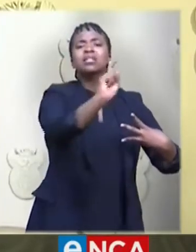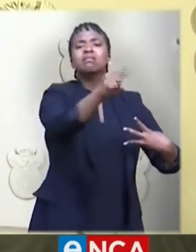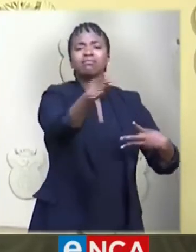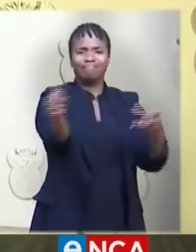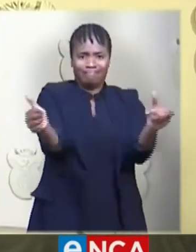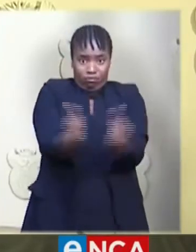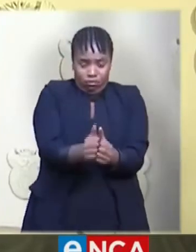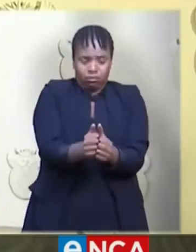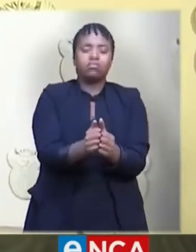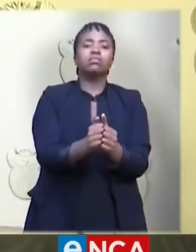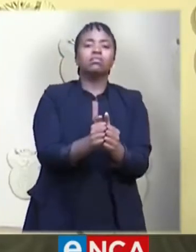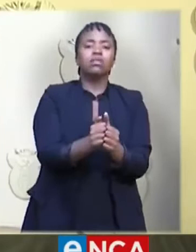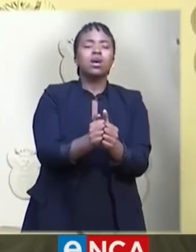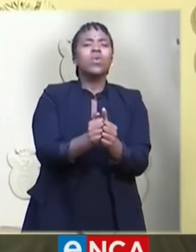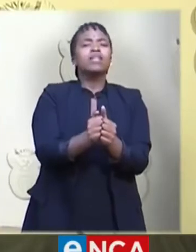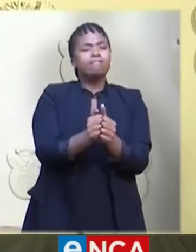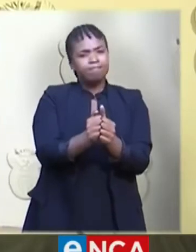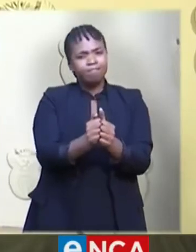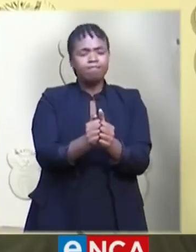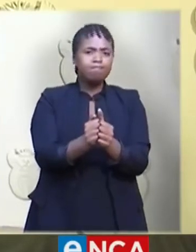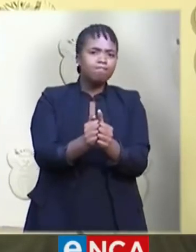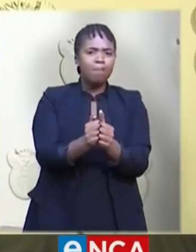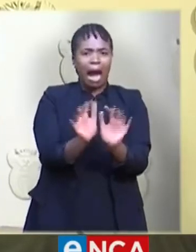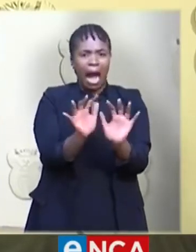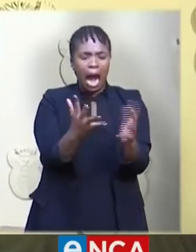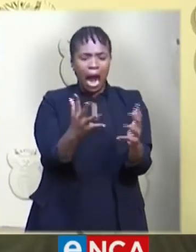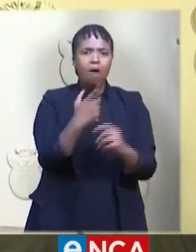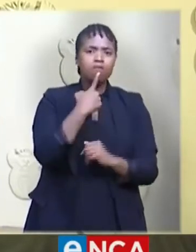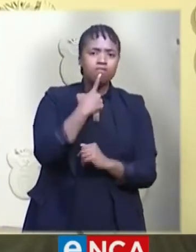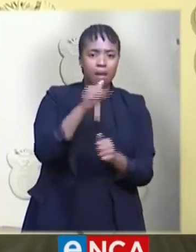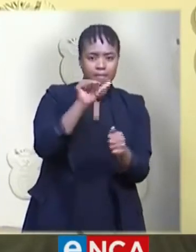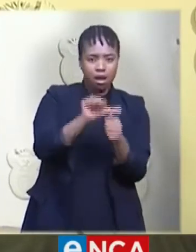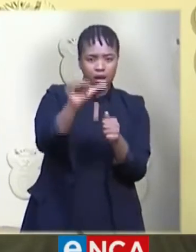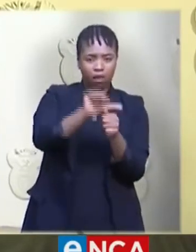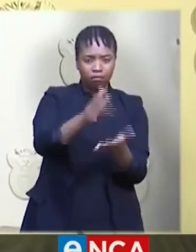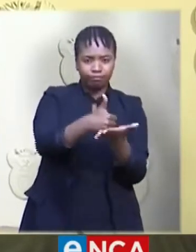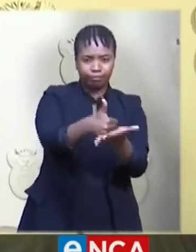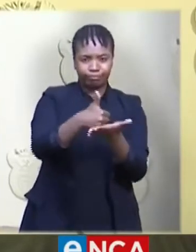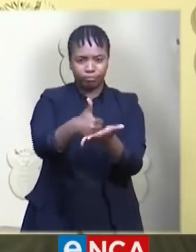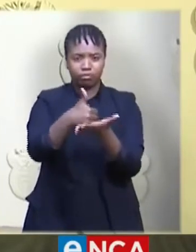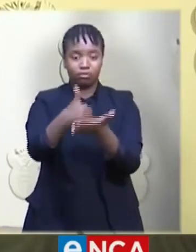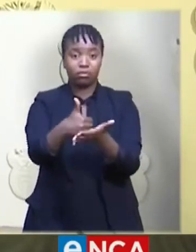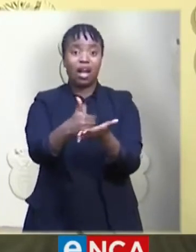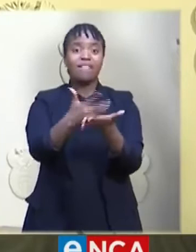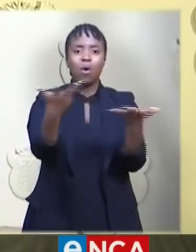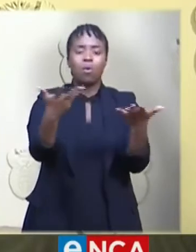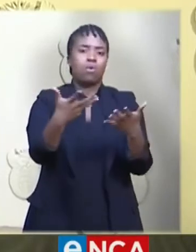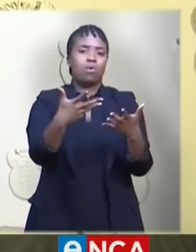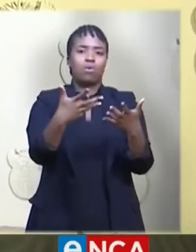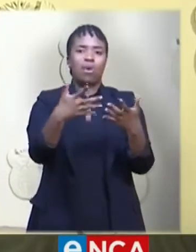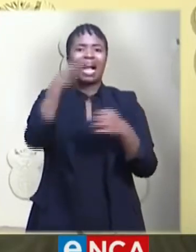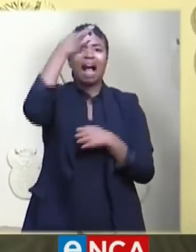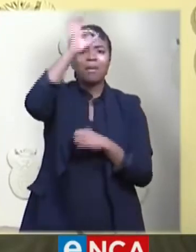period to both refine and intensify our public health strategy to manage the